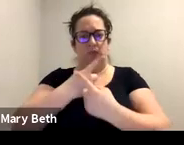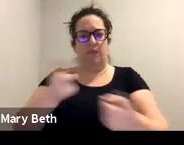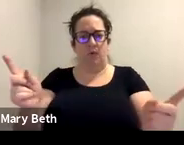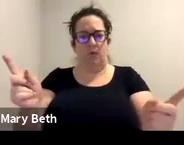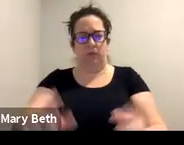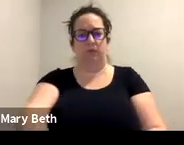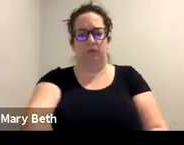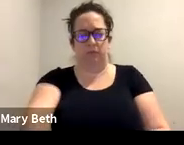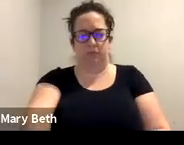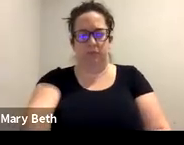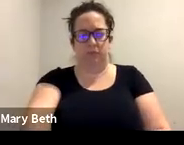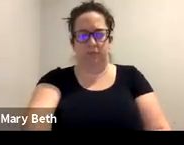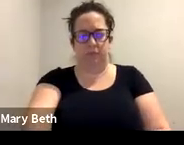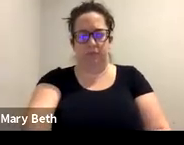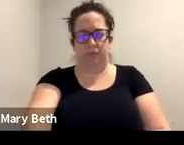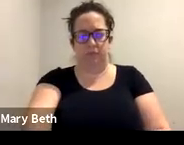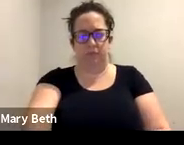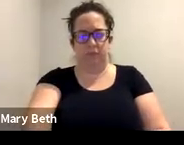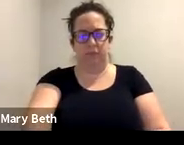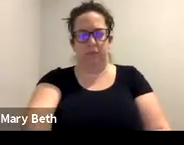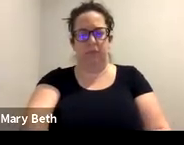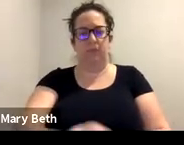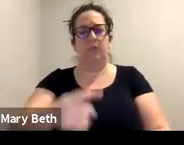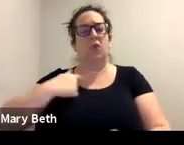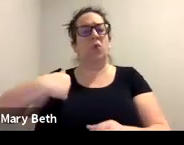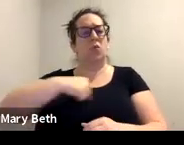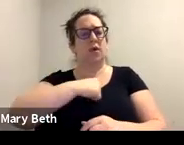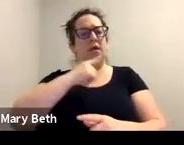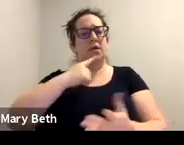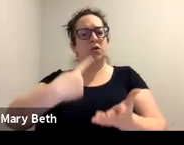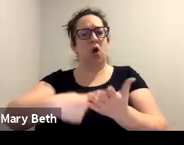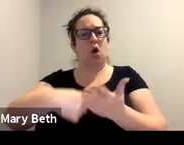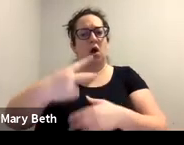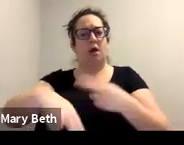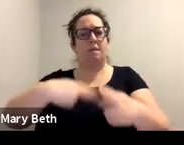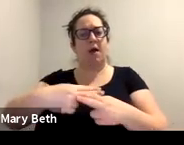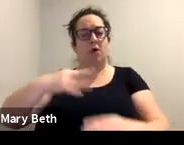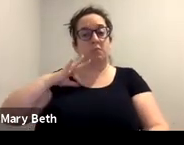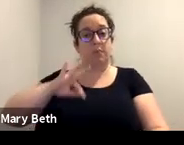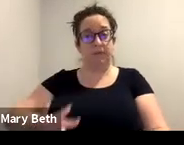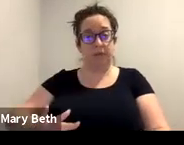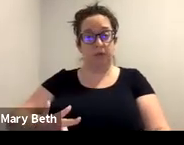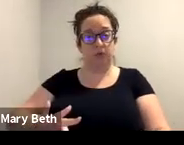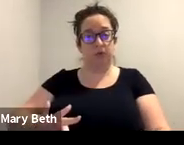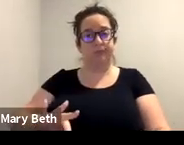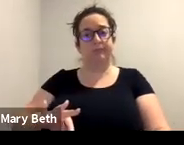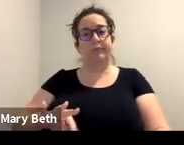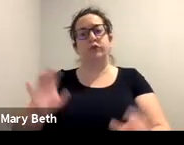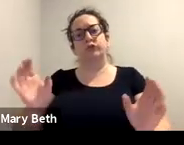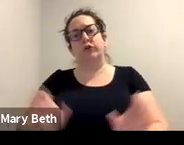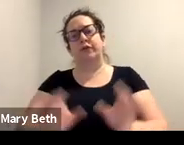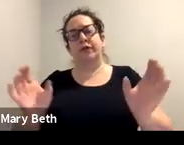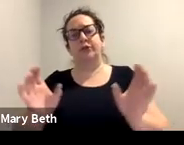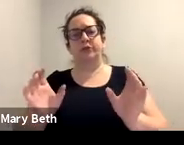You know, we talked about privilege and certifications related to immigration, um, not, uh,